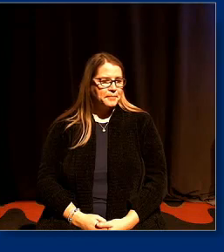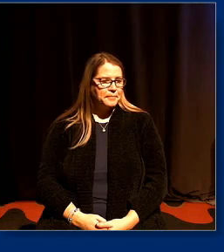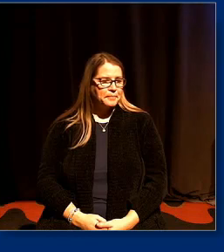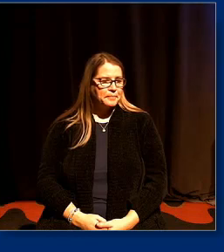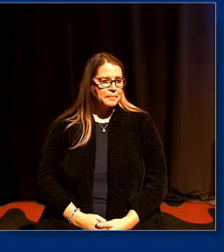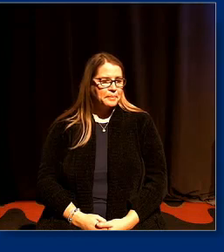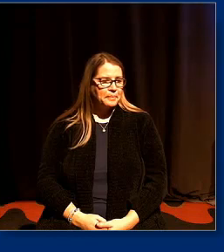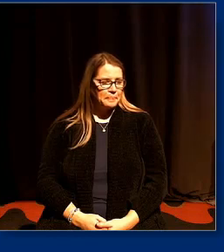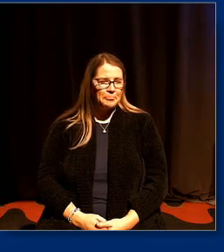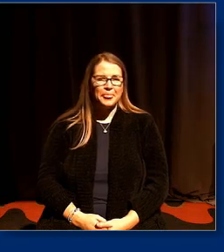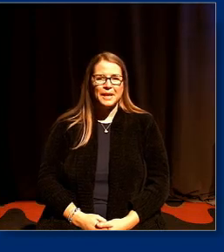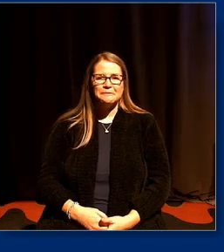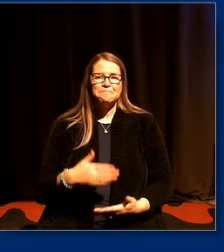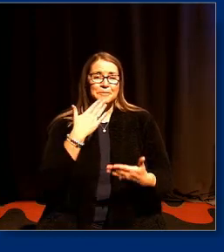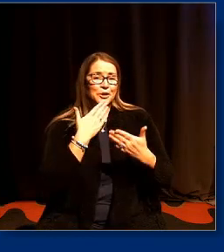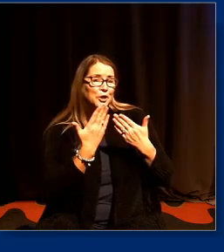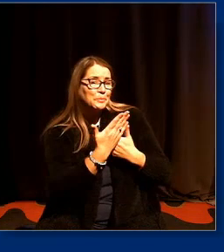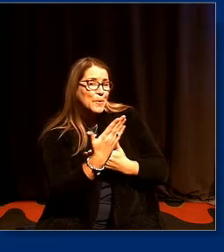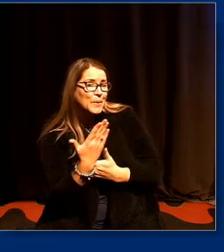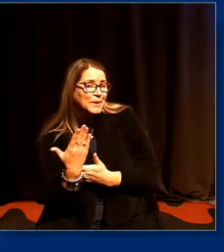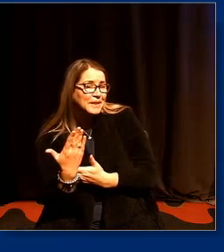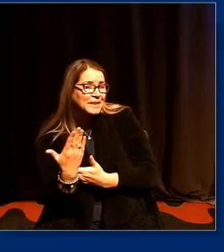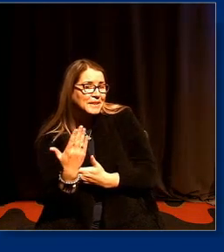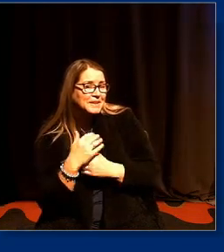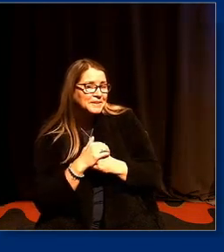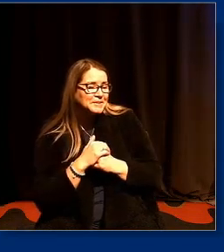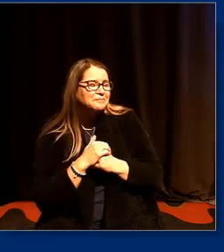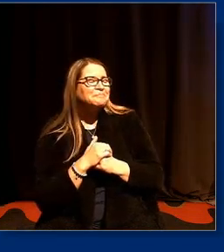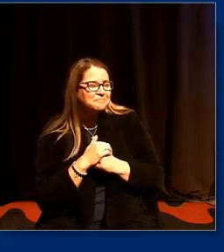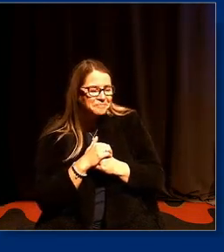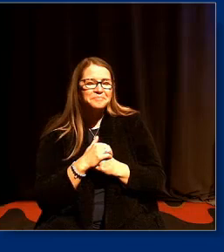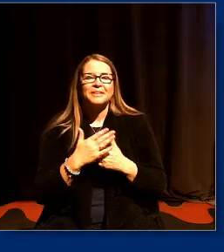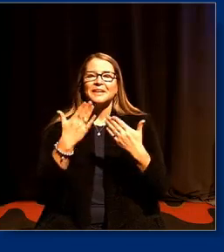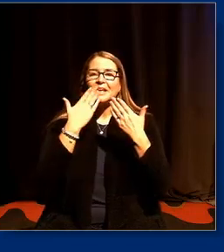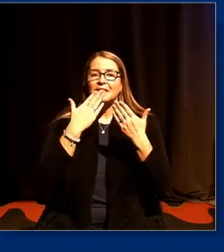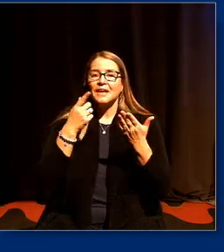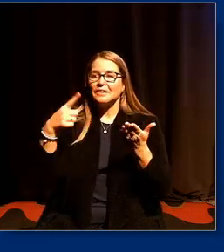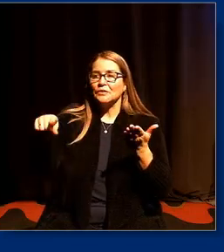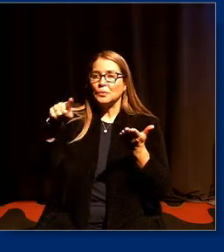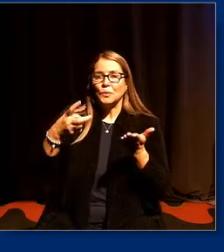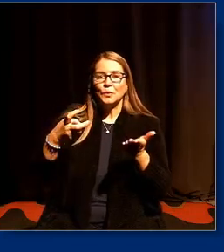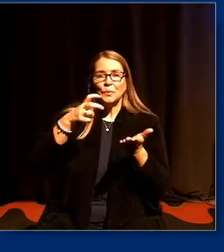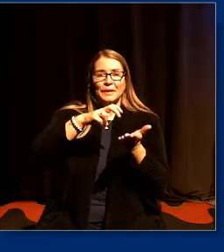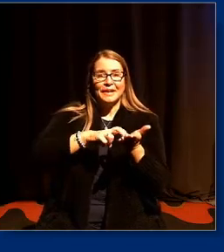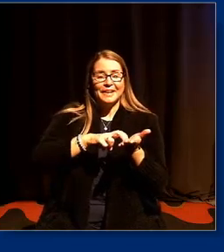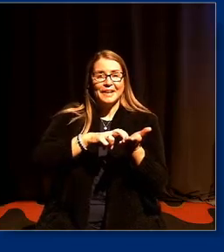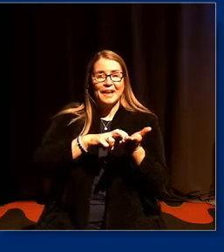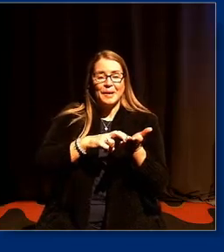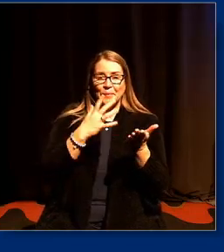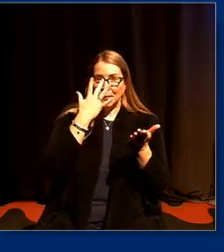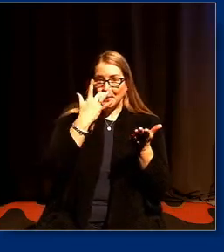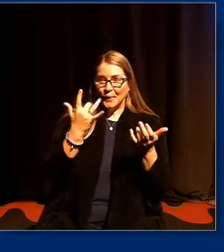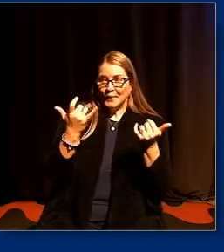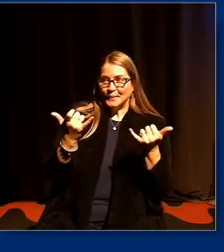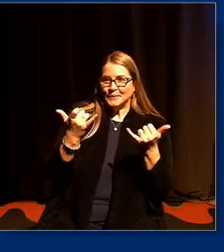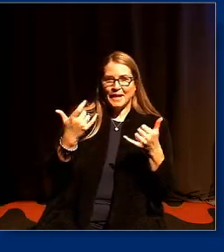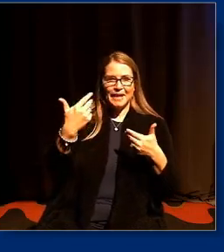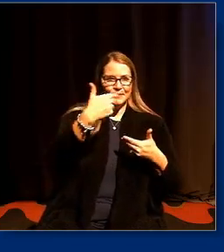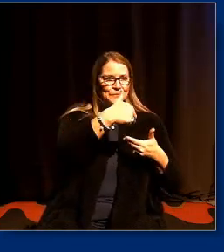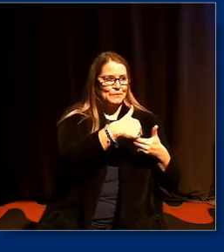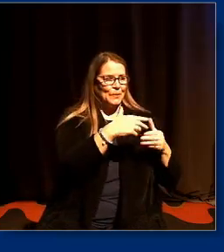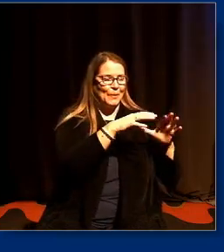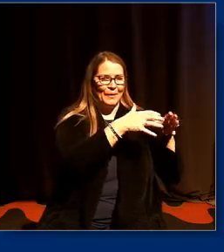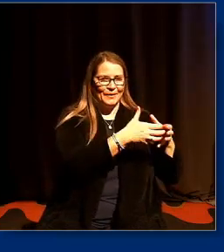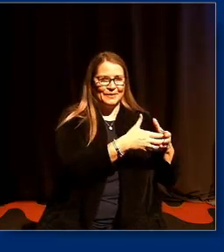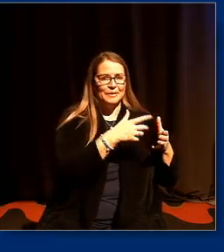good morning everyone thank you for getting up early and joining us as we start i